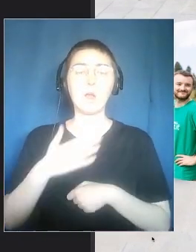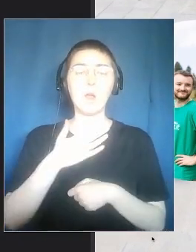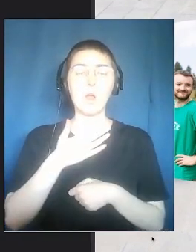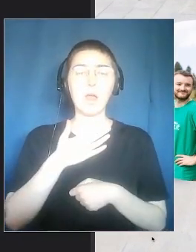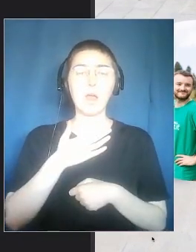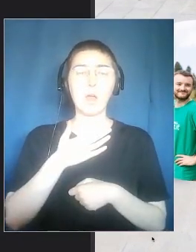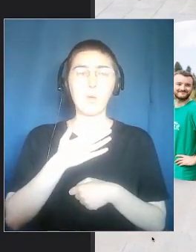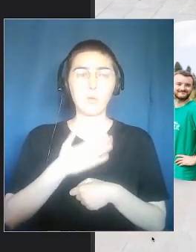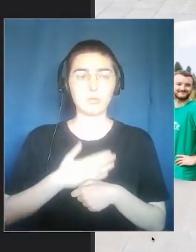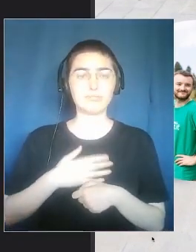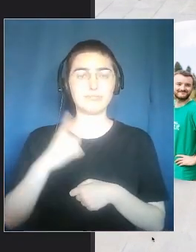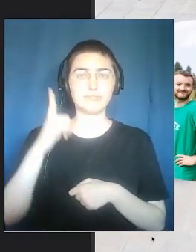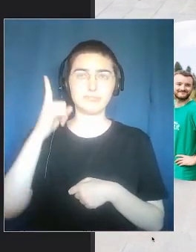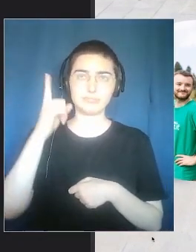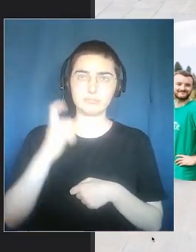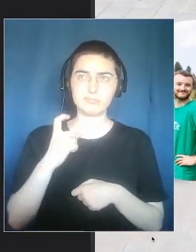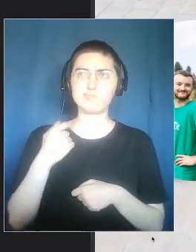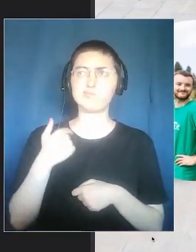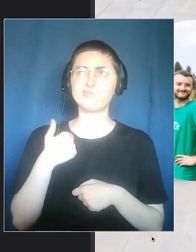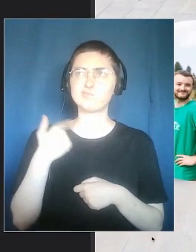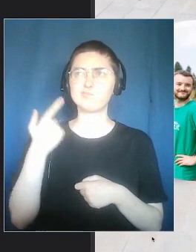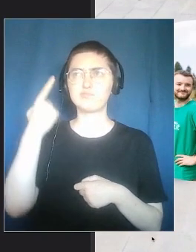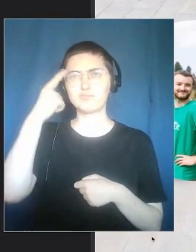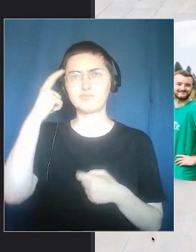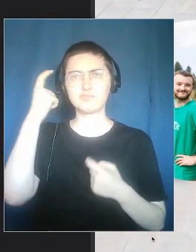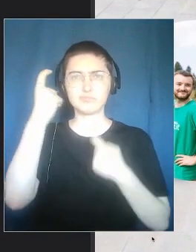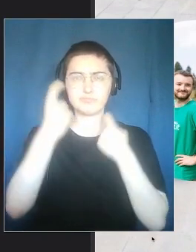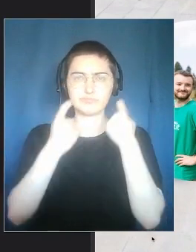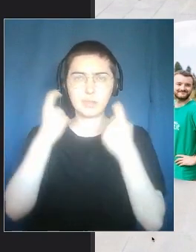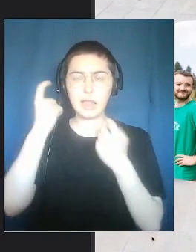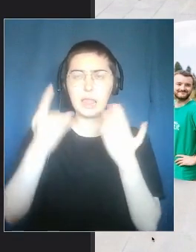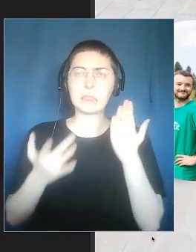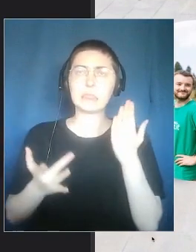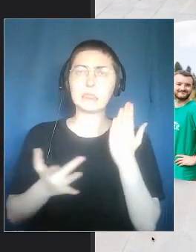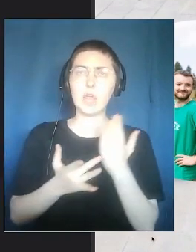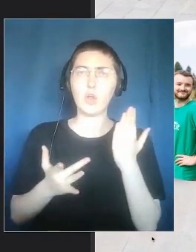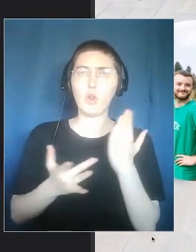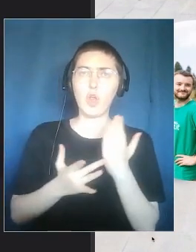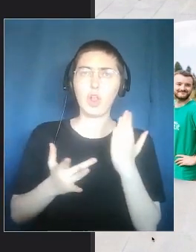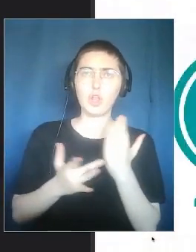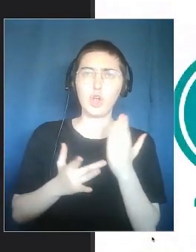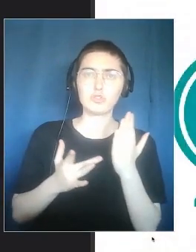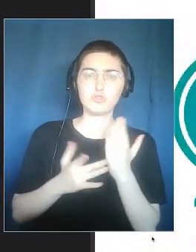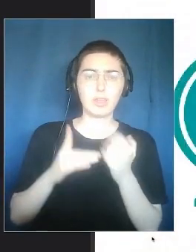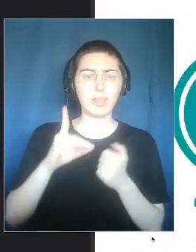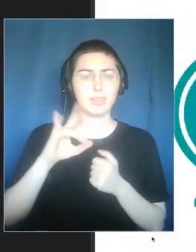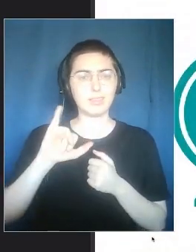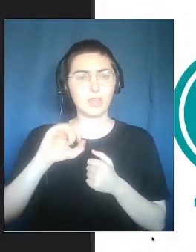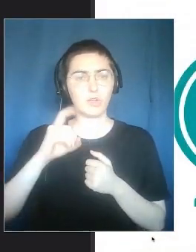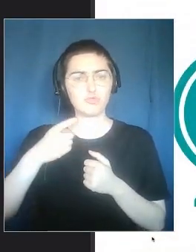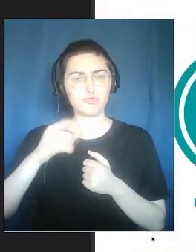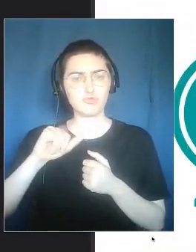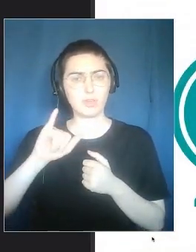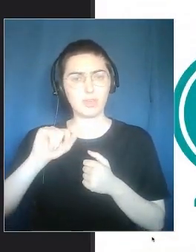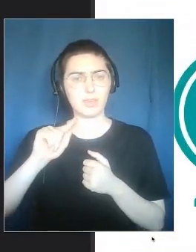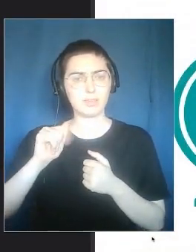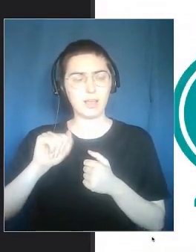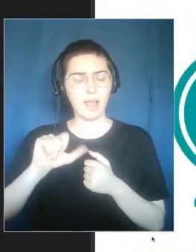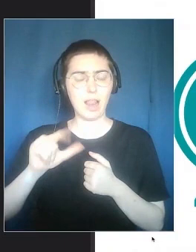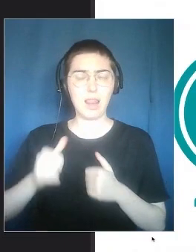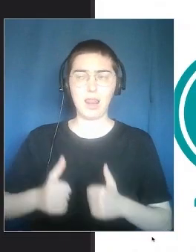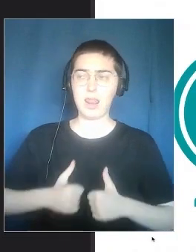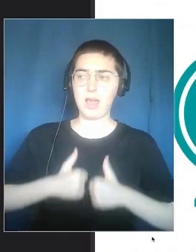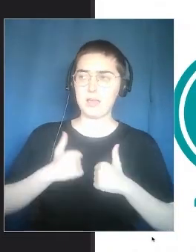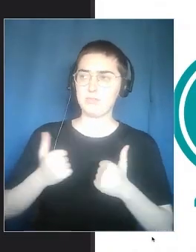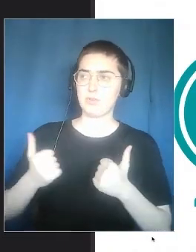to... I wanted to understand the extent to which digital and technology